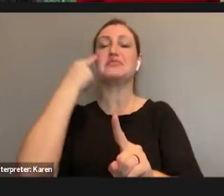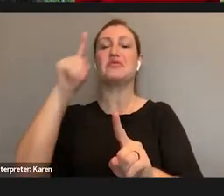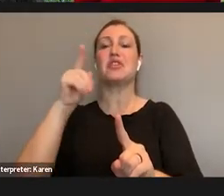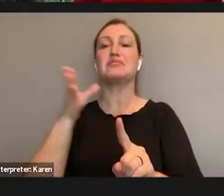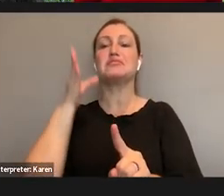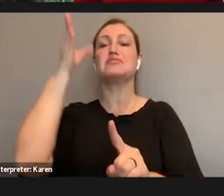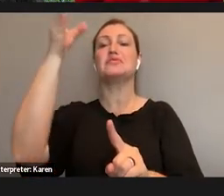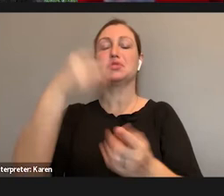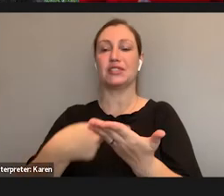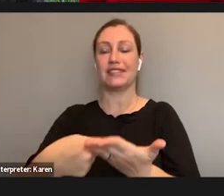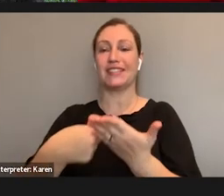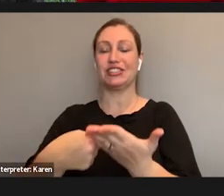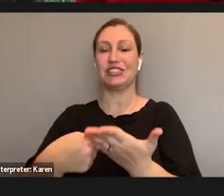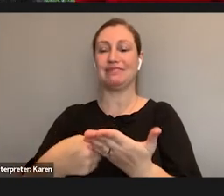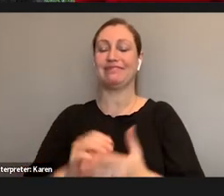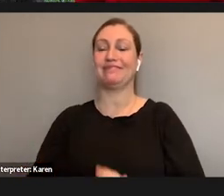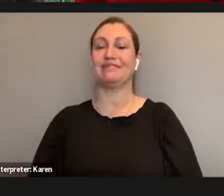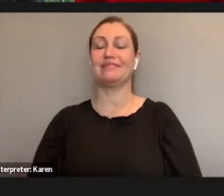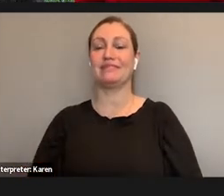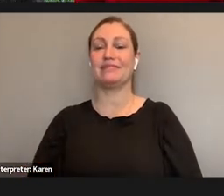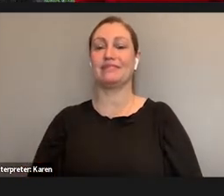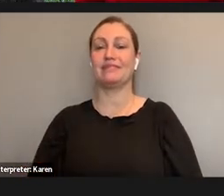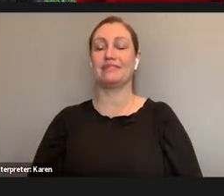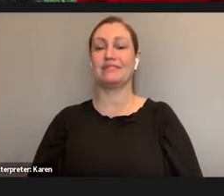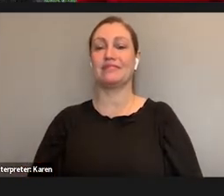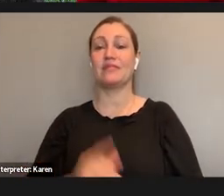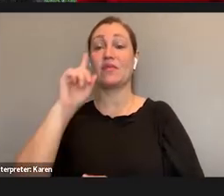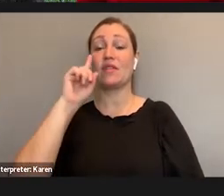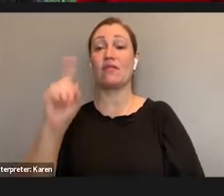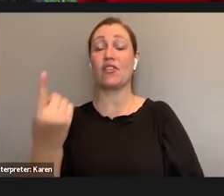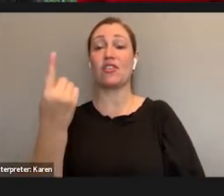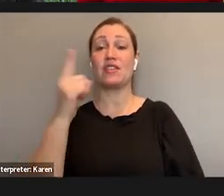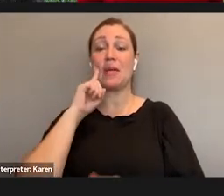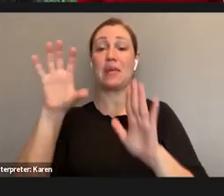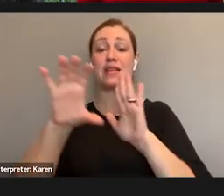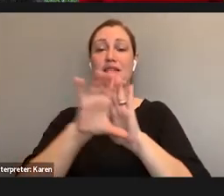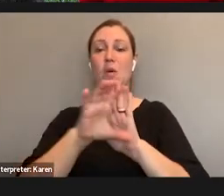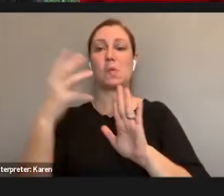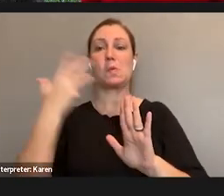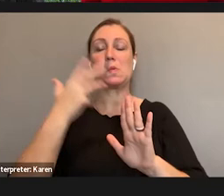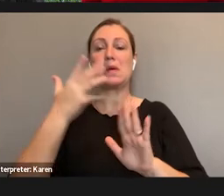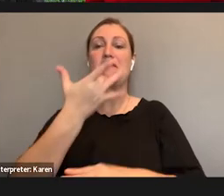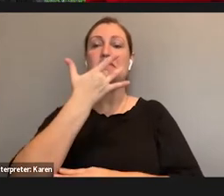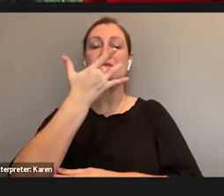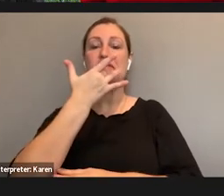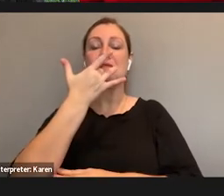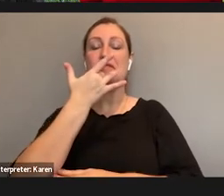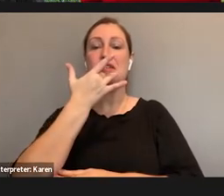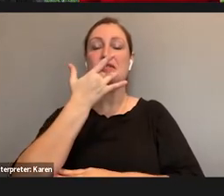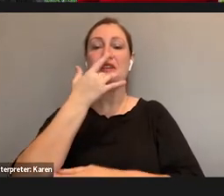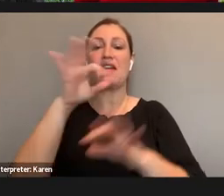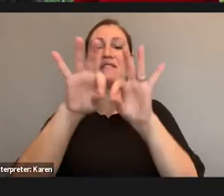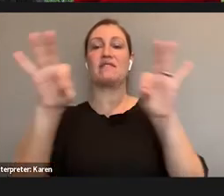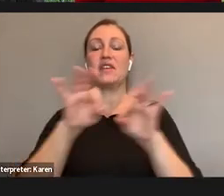So this first image here is of one of my favorite field work locations. It is